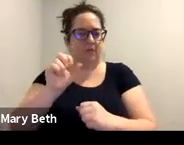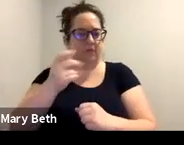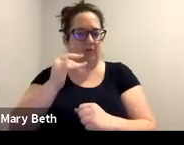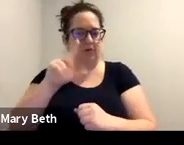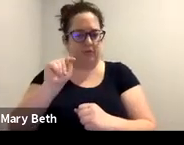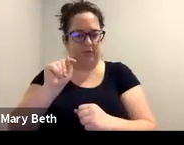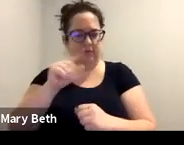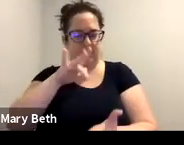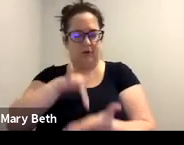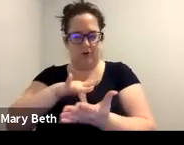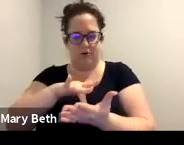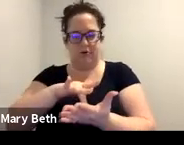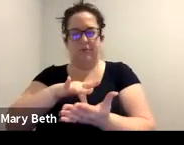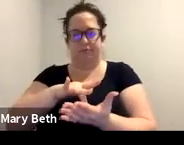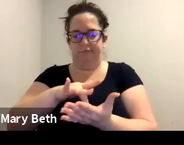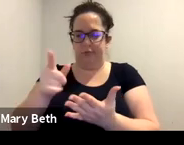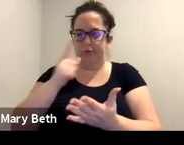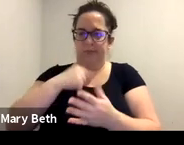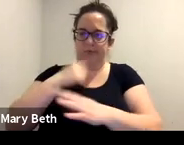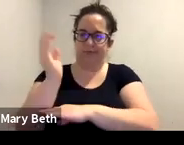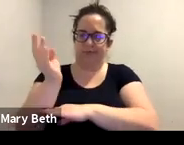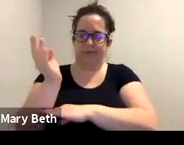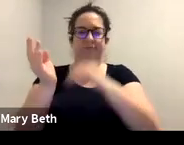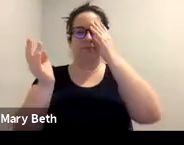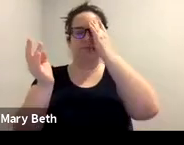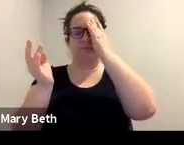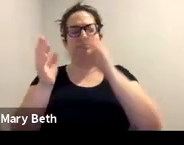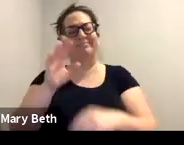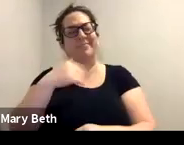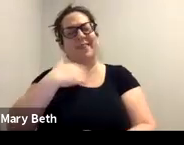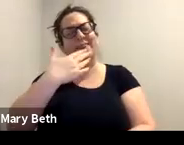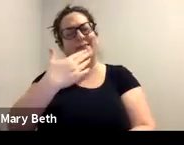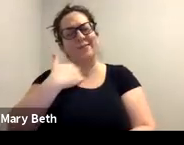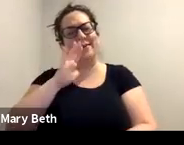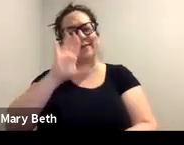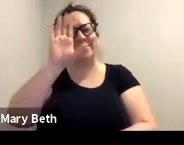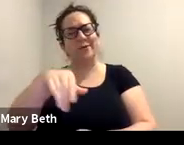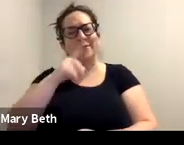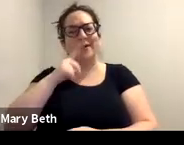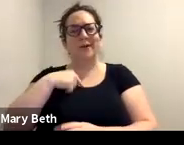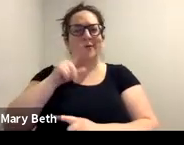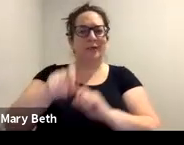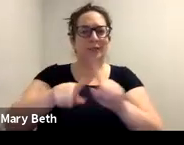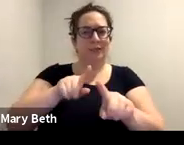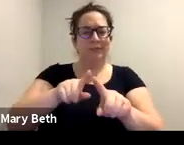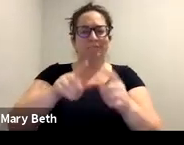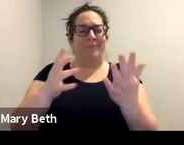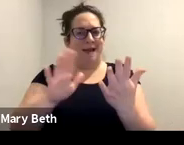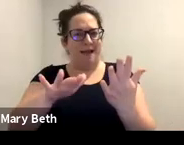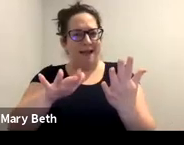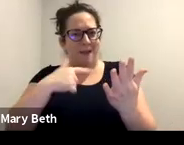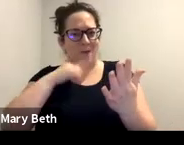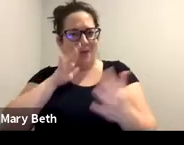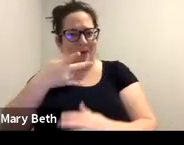Thanks, Michelle. I know a question that always comes up is, is this PowerPoint going to be available? And Michelle